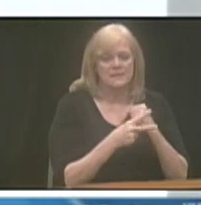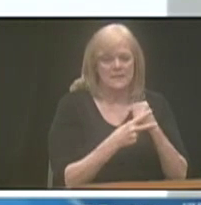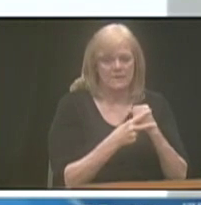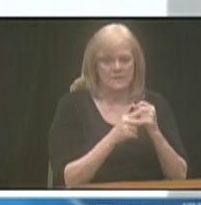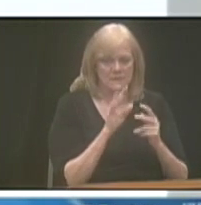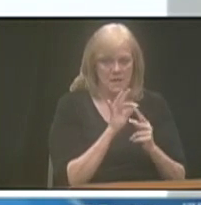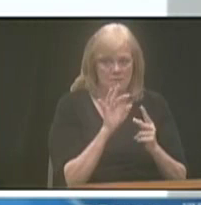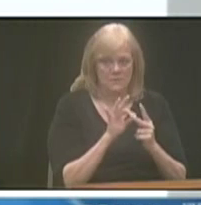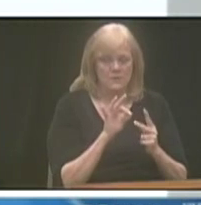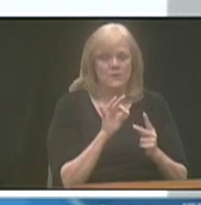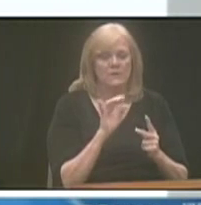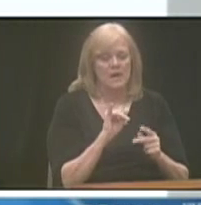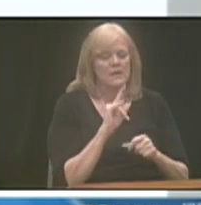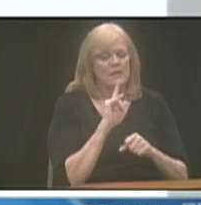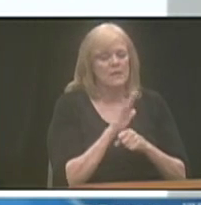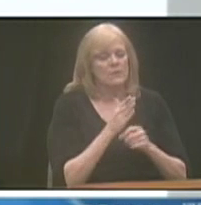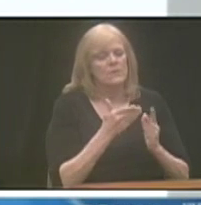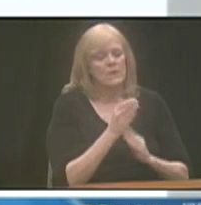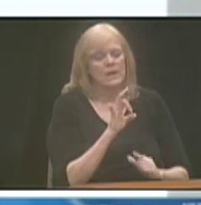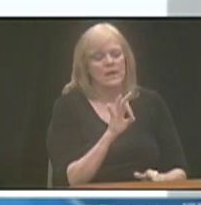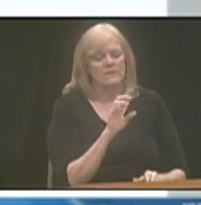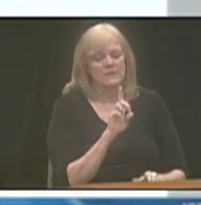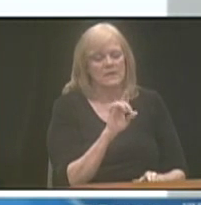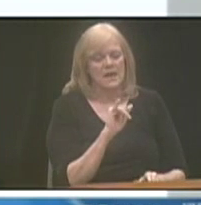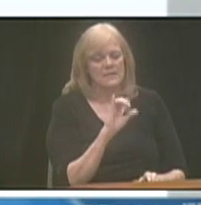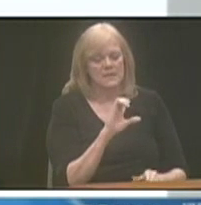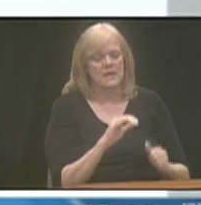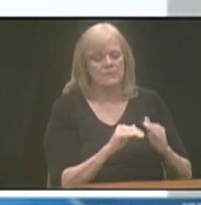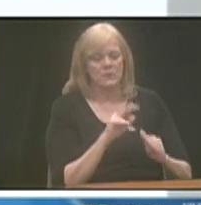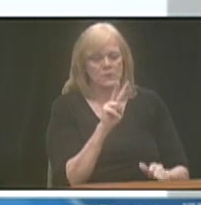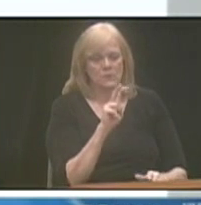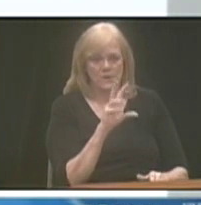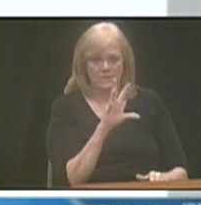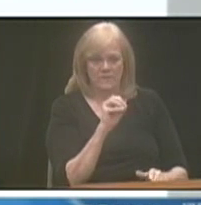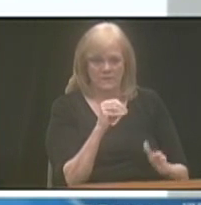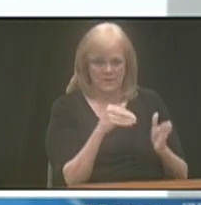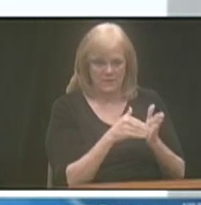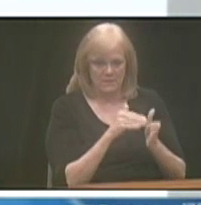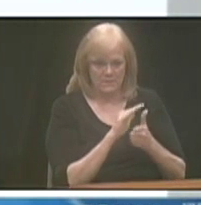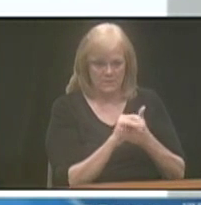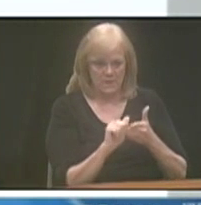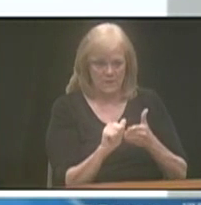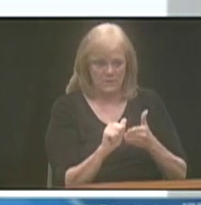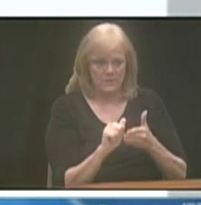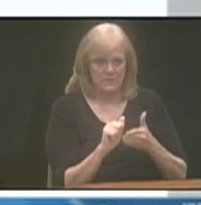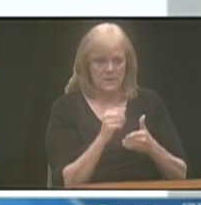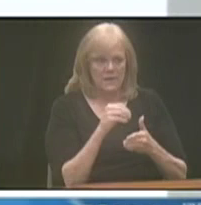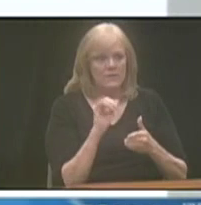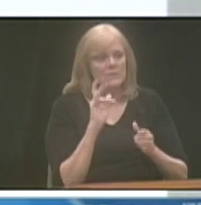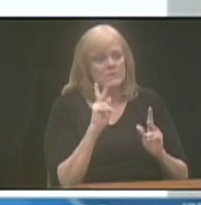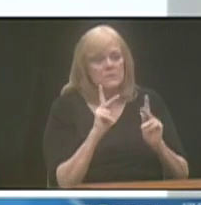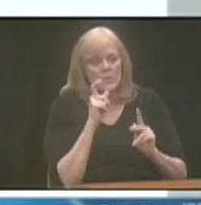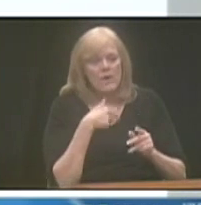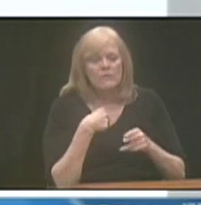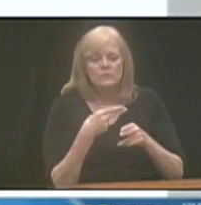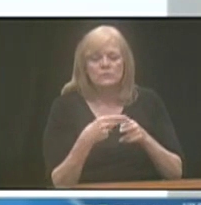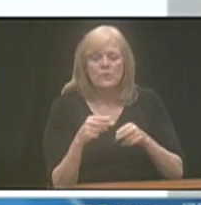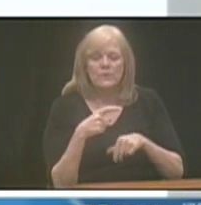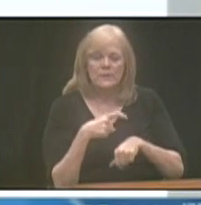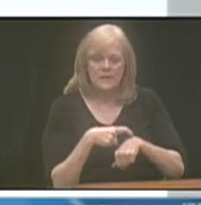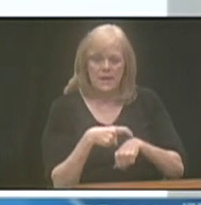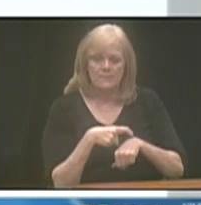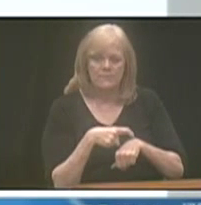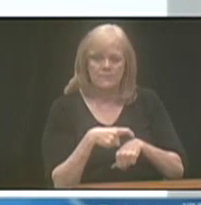which has that guarantee through the FDIC insurance of up to $250,000. And for those who maybe have a shorter time